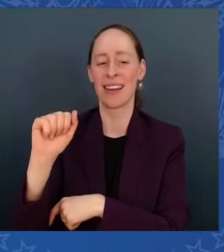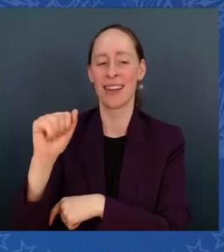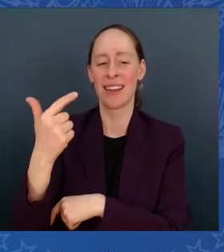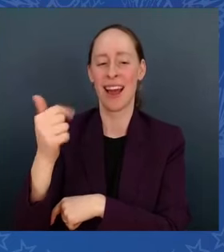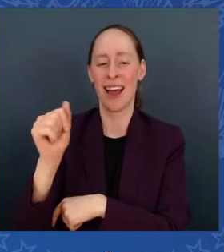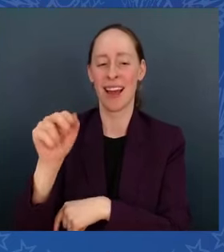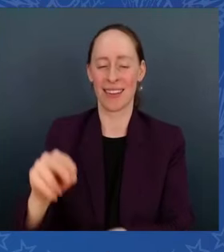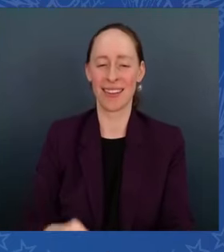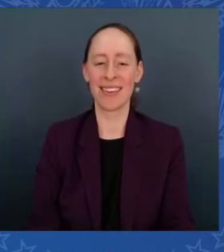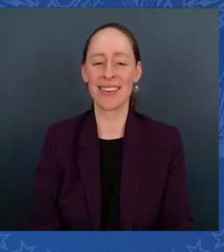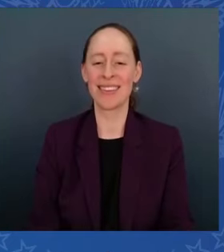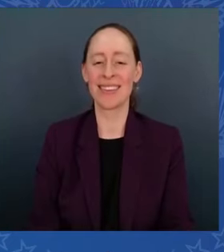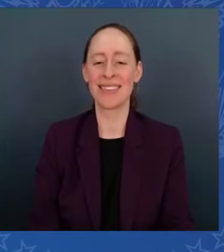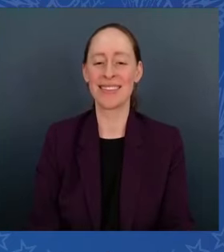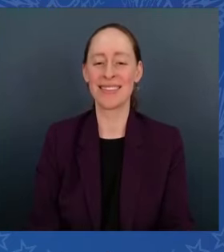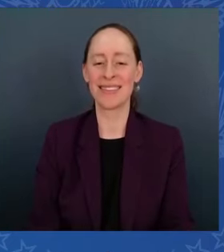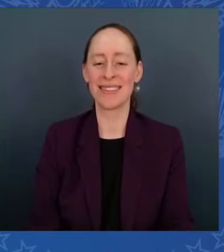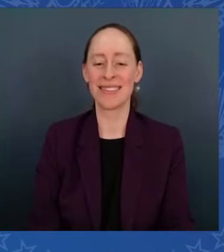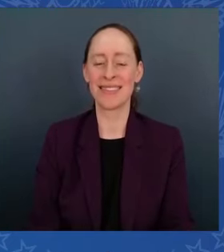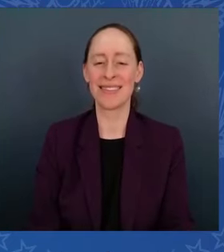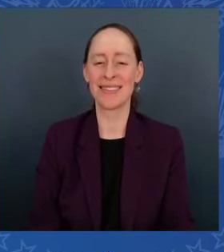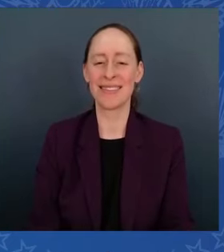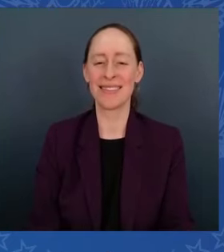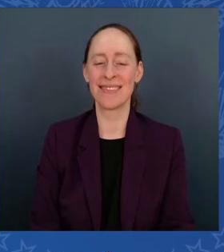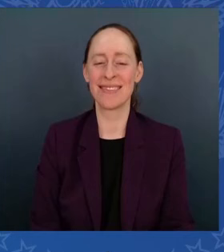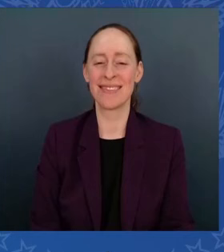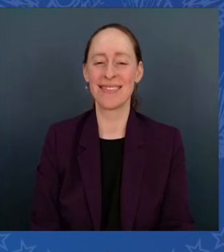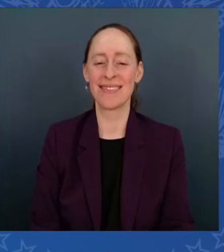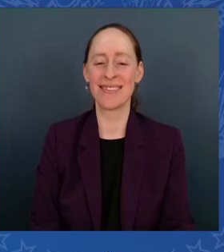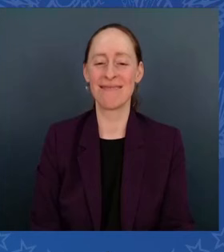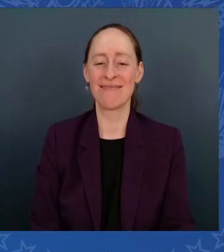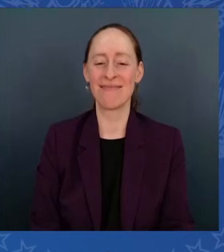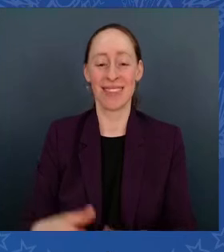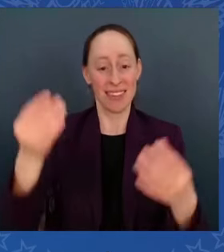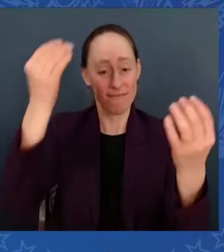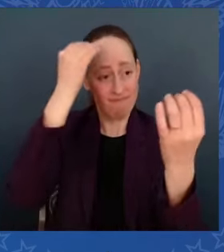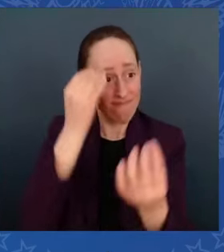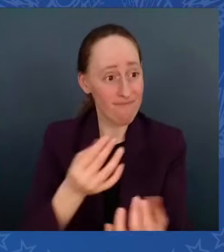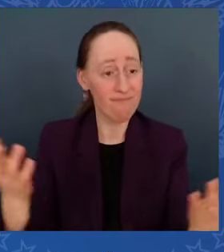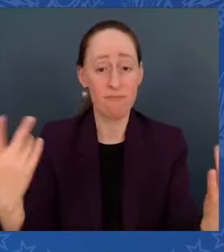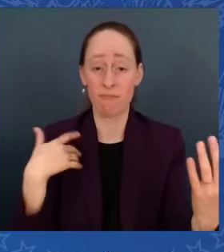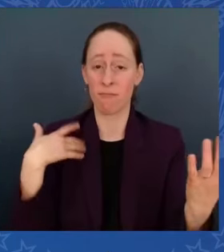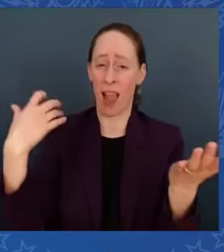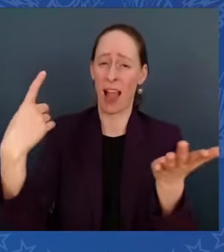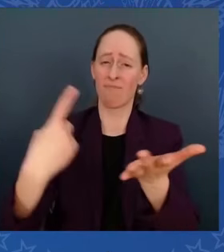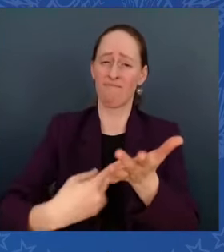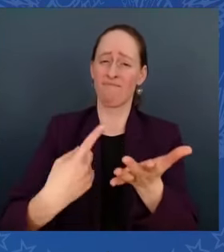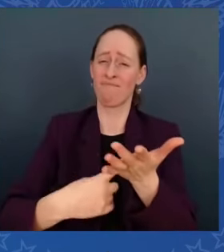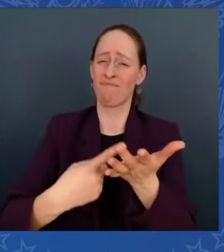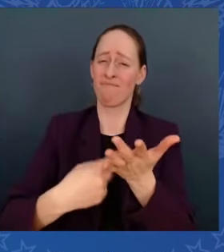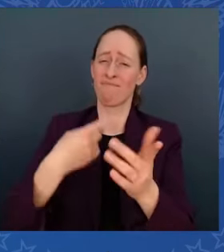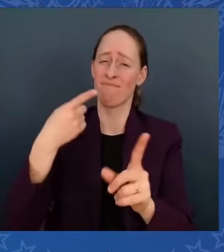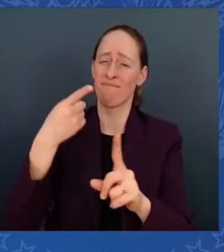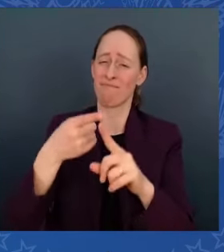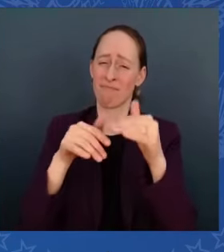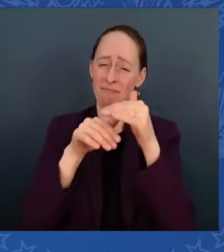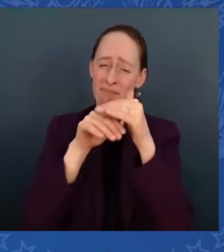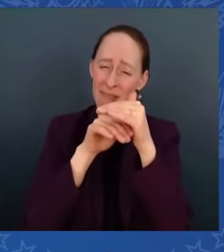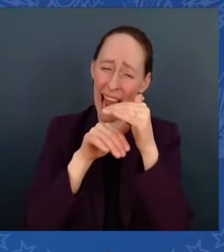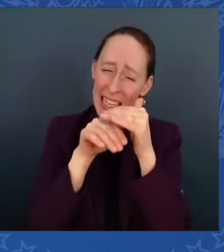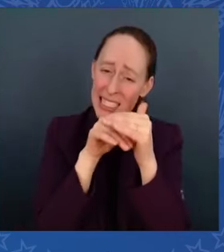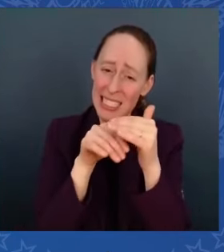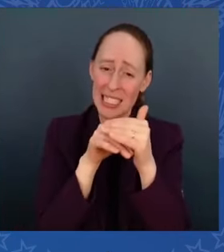Folks, I'm here to talk about something very basic and fundamental to our communities, to our economy, to our basic human dignity.